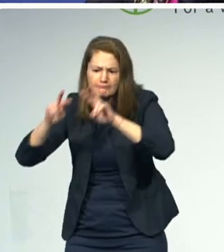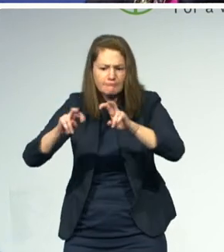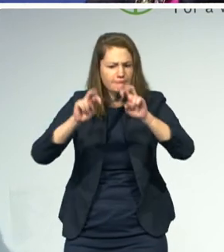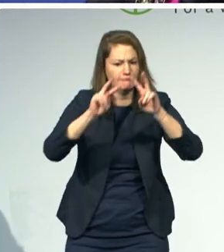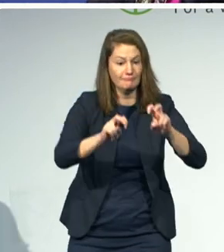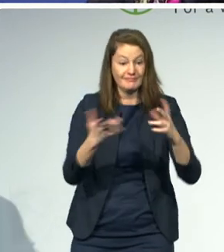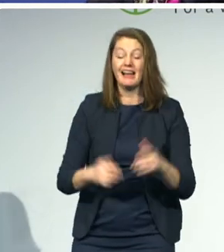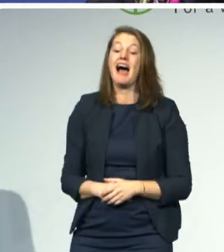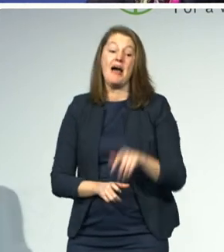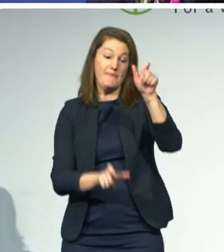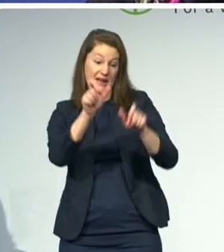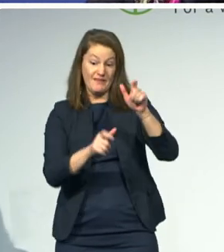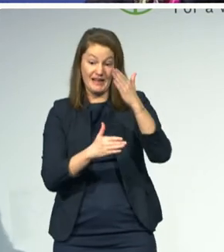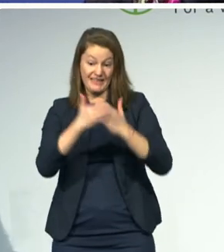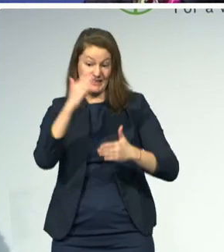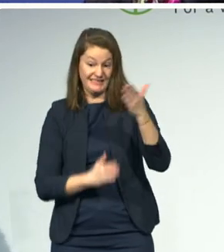and, of course, children.